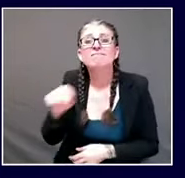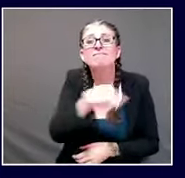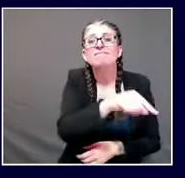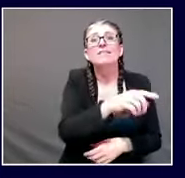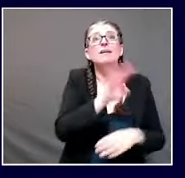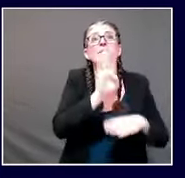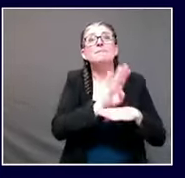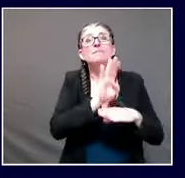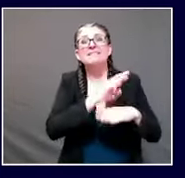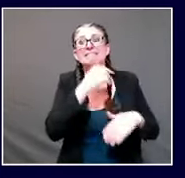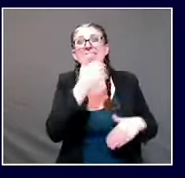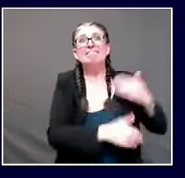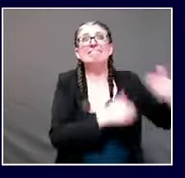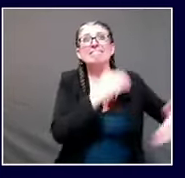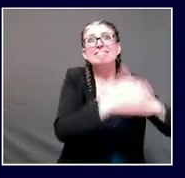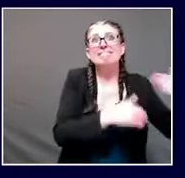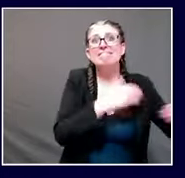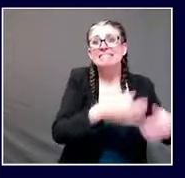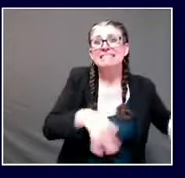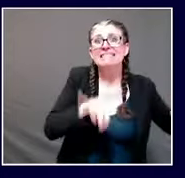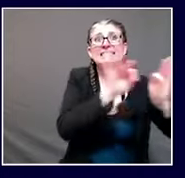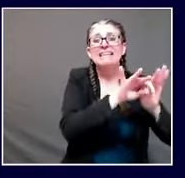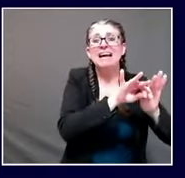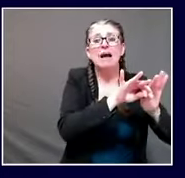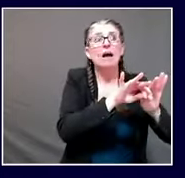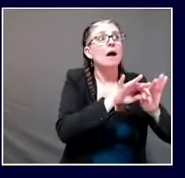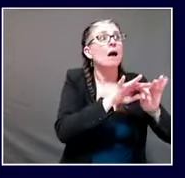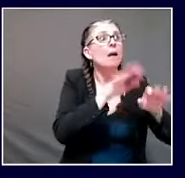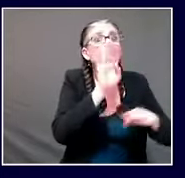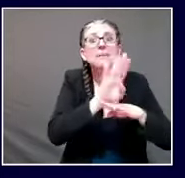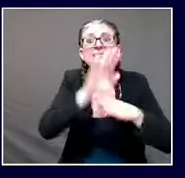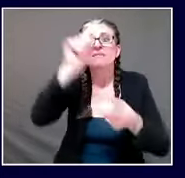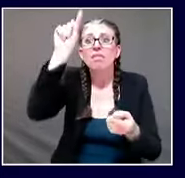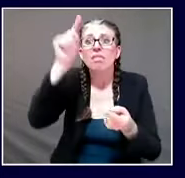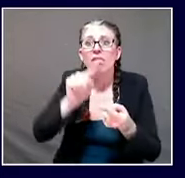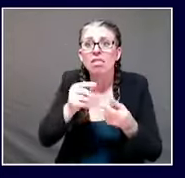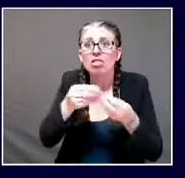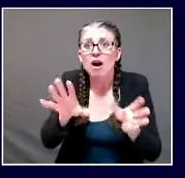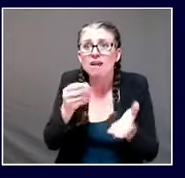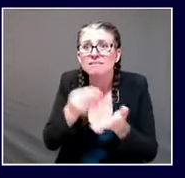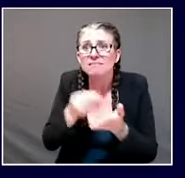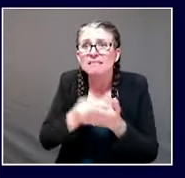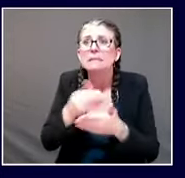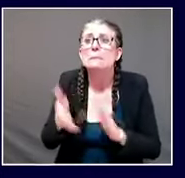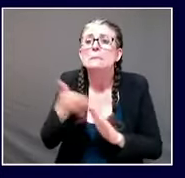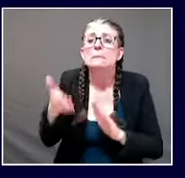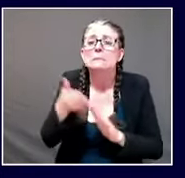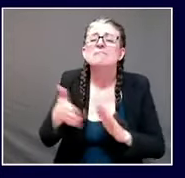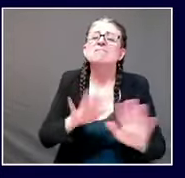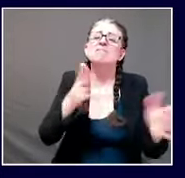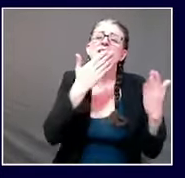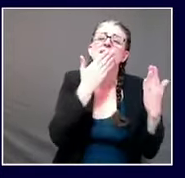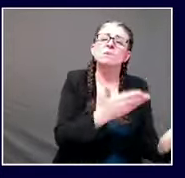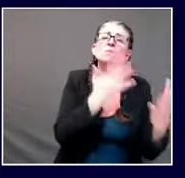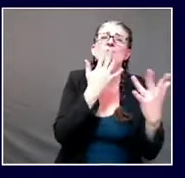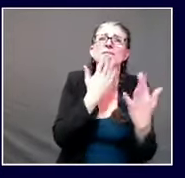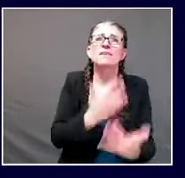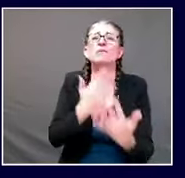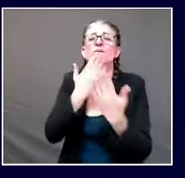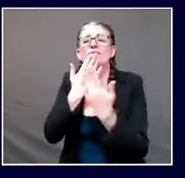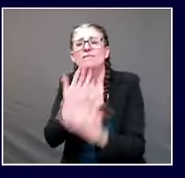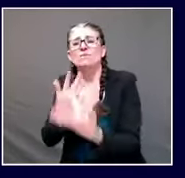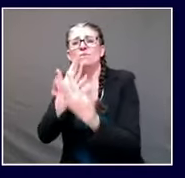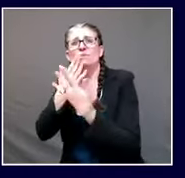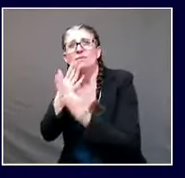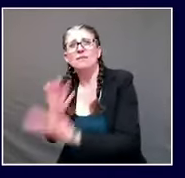their fellow citizens and all the friends and neighbors who have extended acts of kindness great and small i'm so proud of our state right